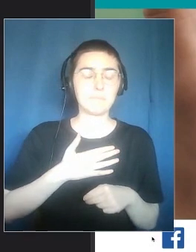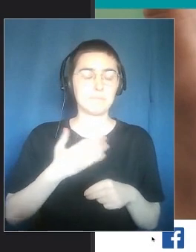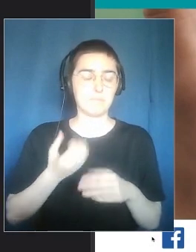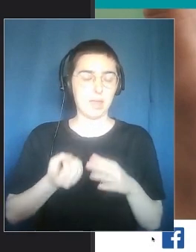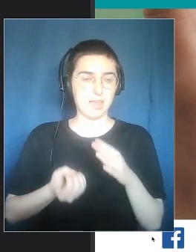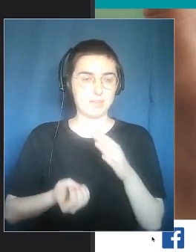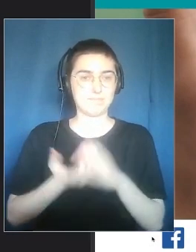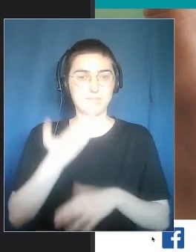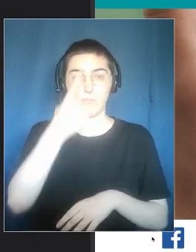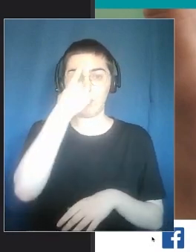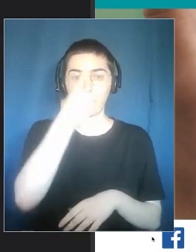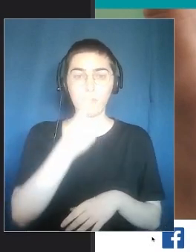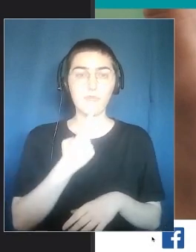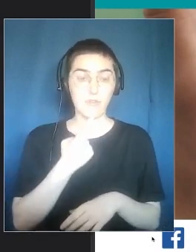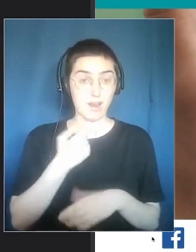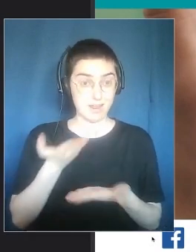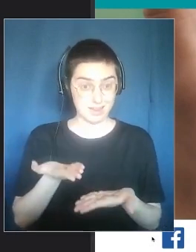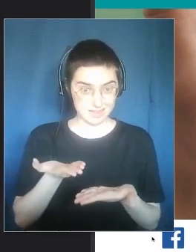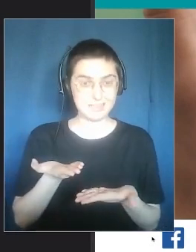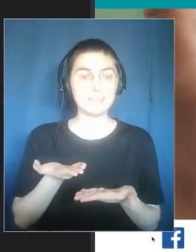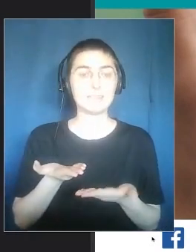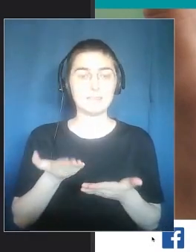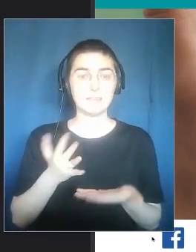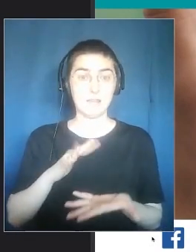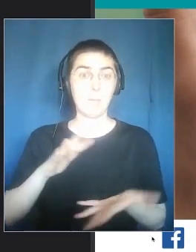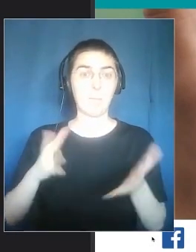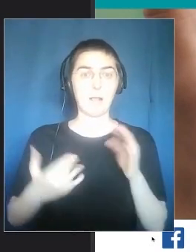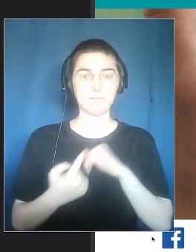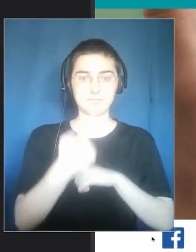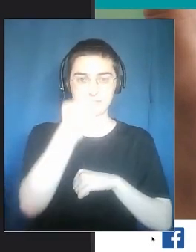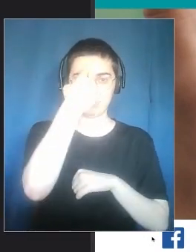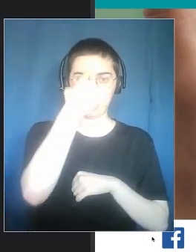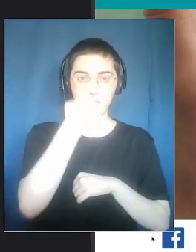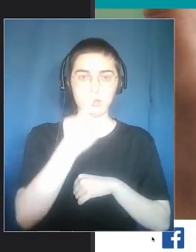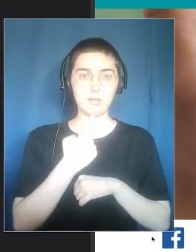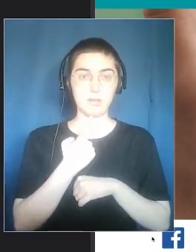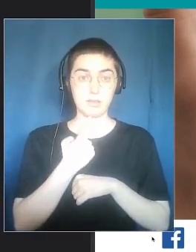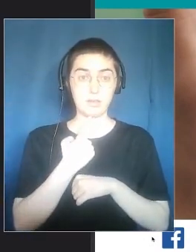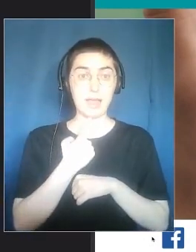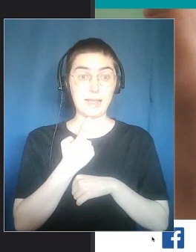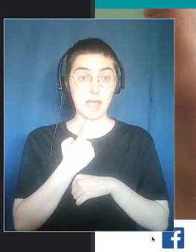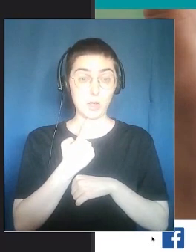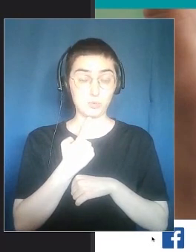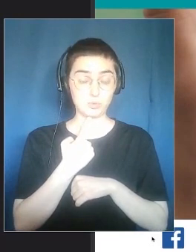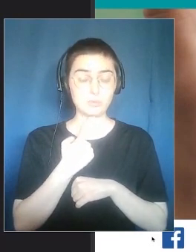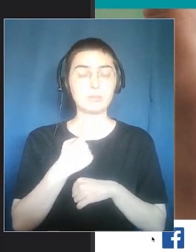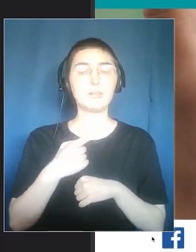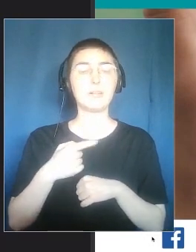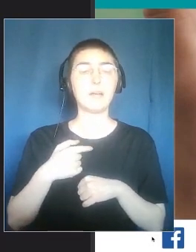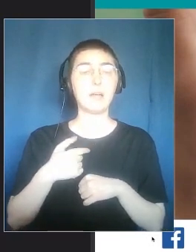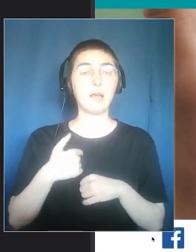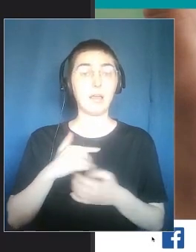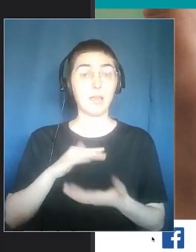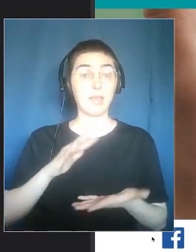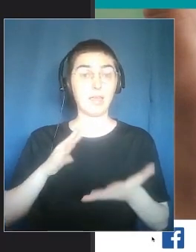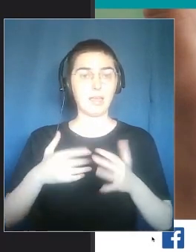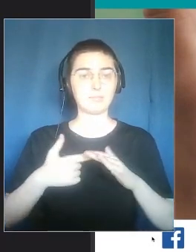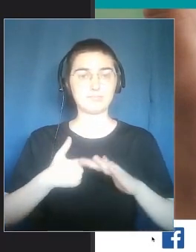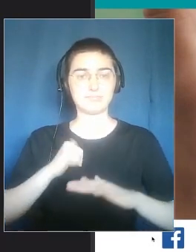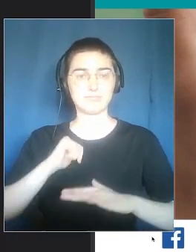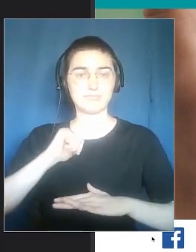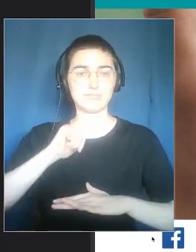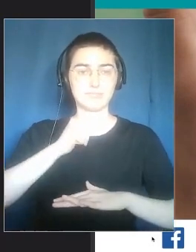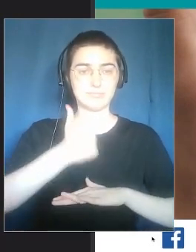need to be a virtual user within these experiences. So, I act myself. I take action and I am present.